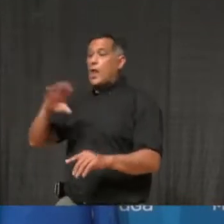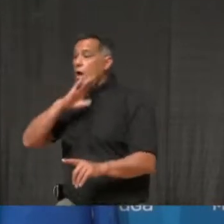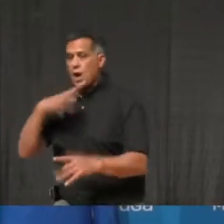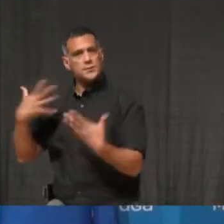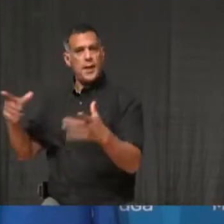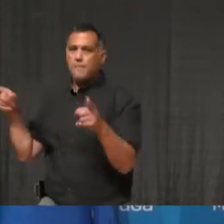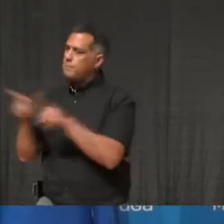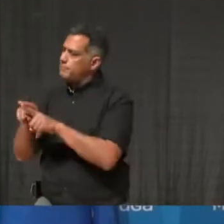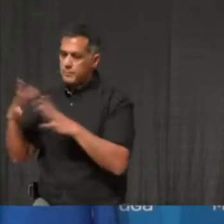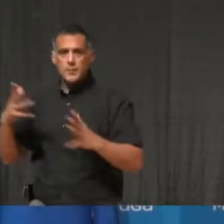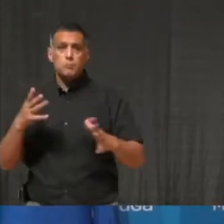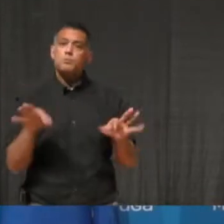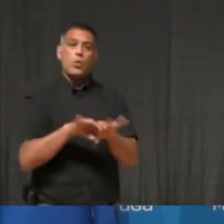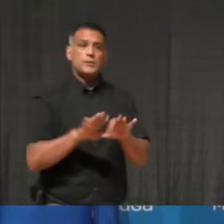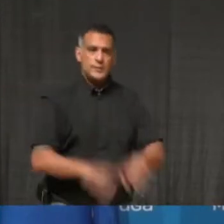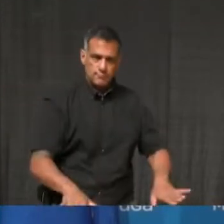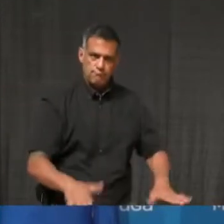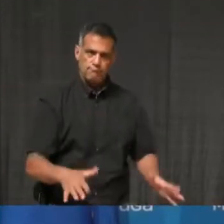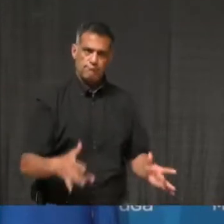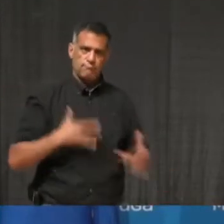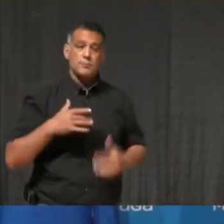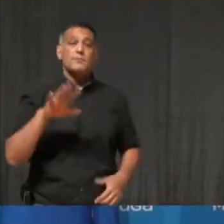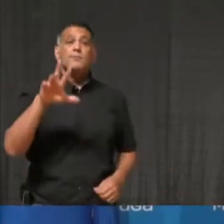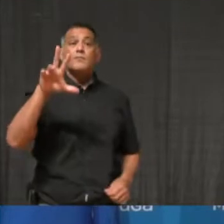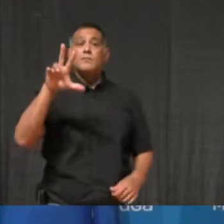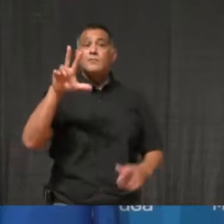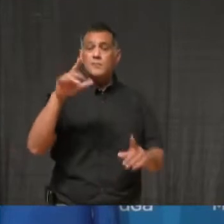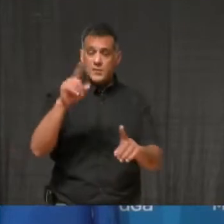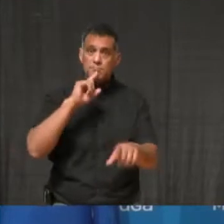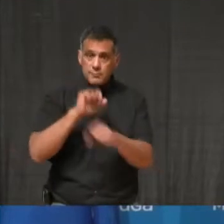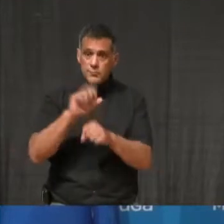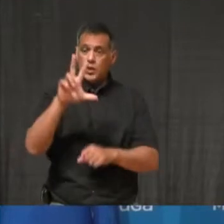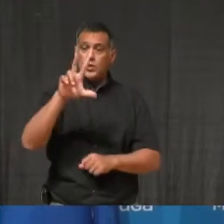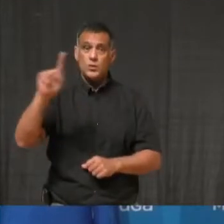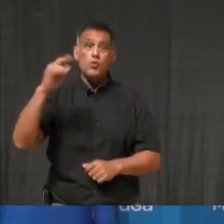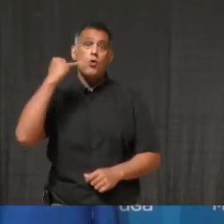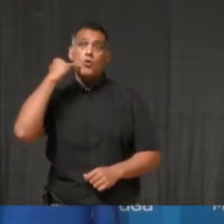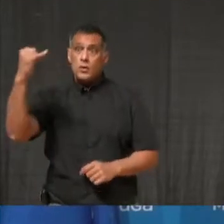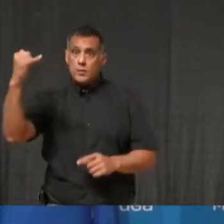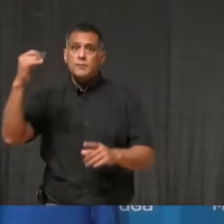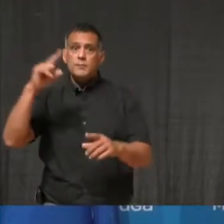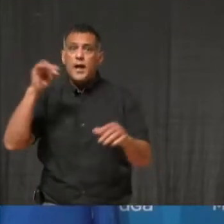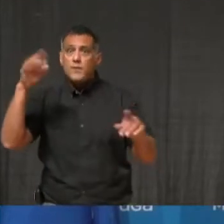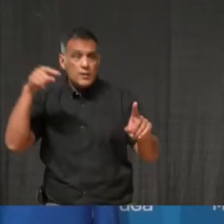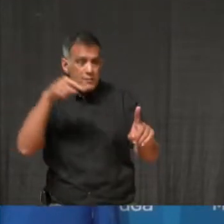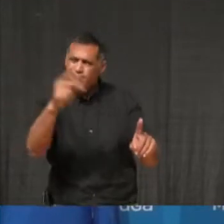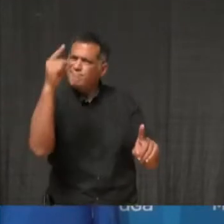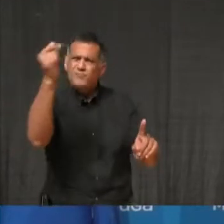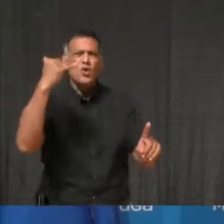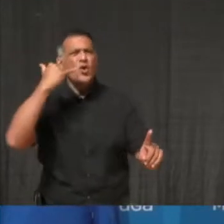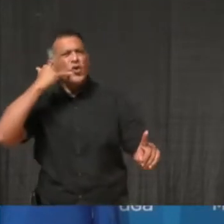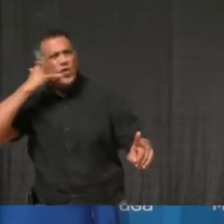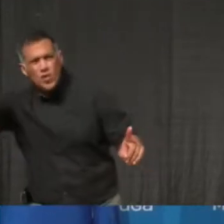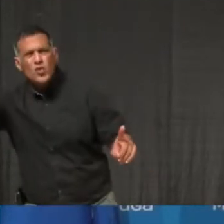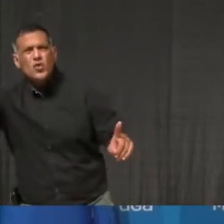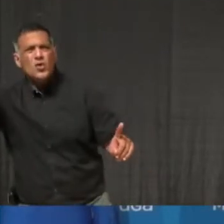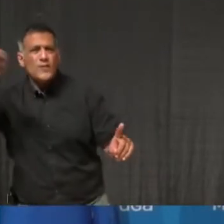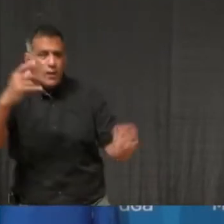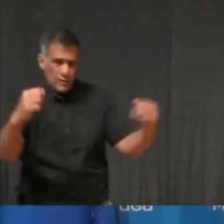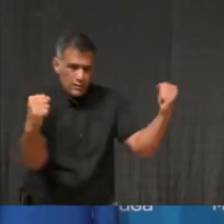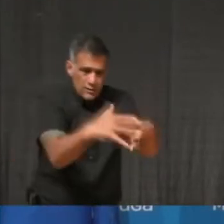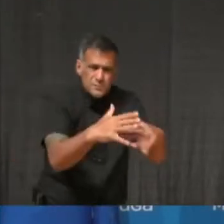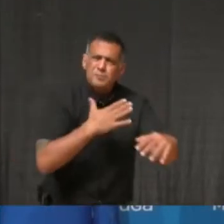enforcement teams will be responding. I'm really hoping that by celebrating Halloween differently,